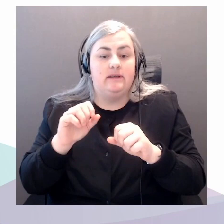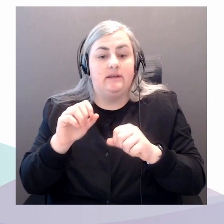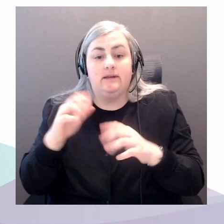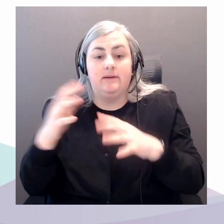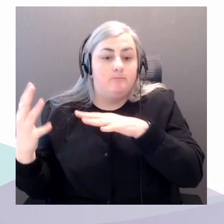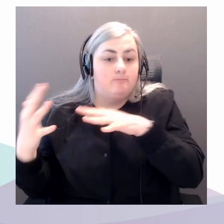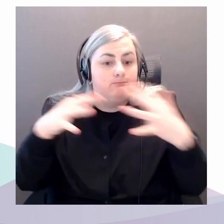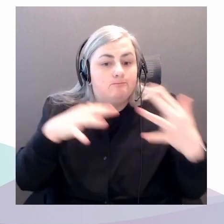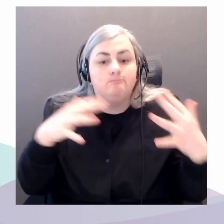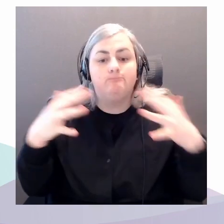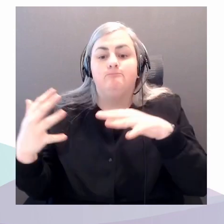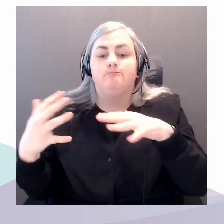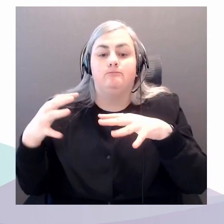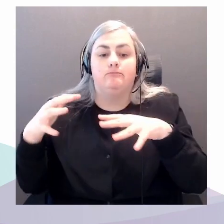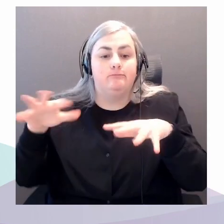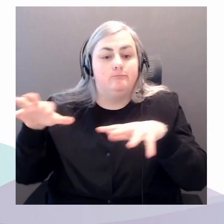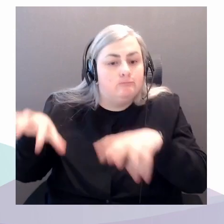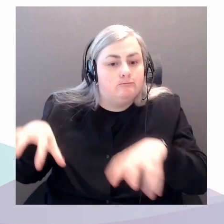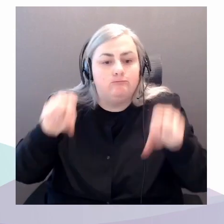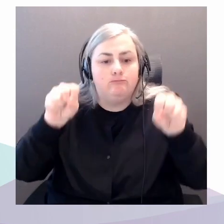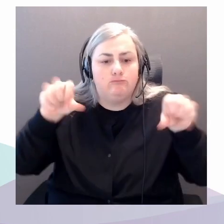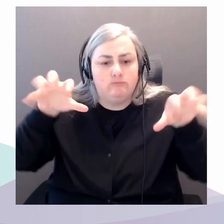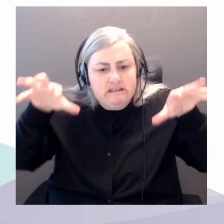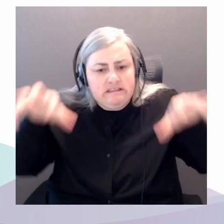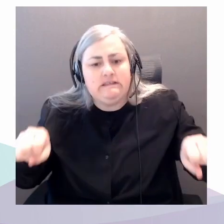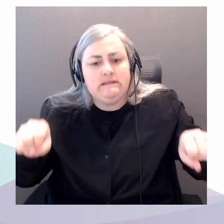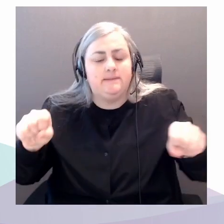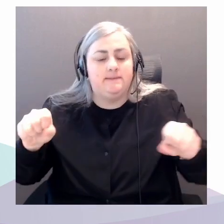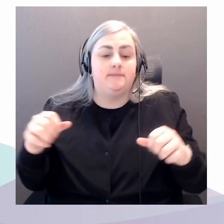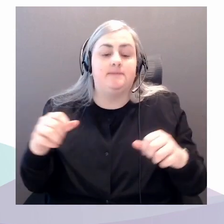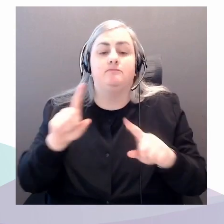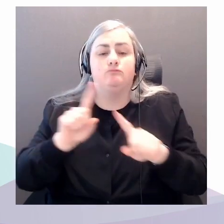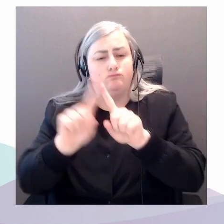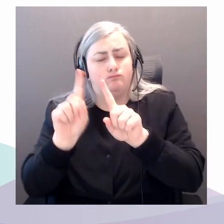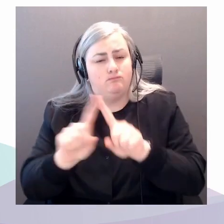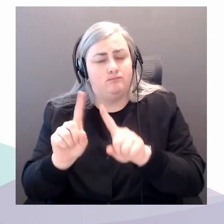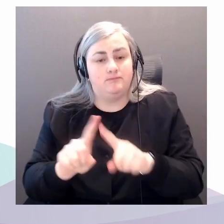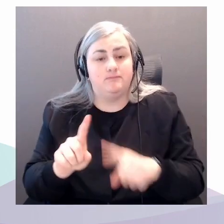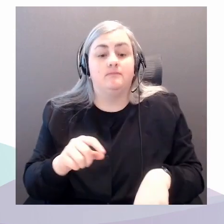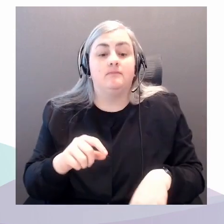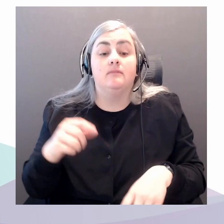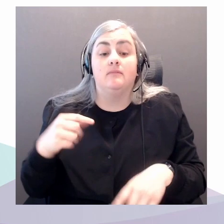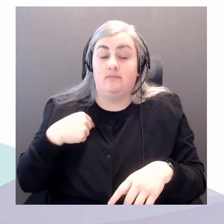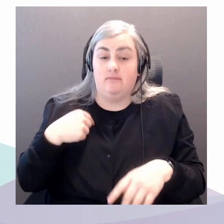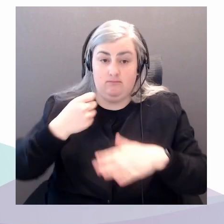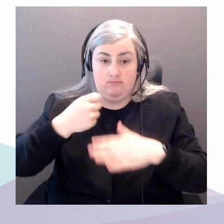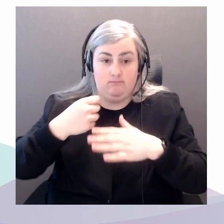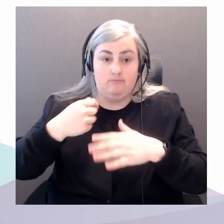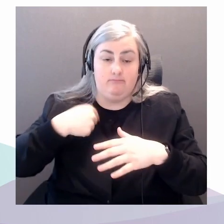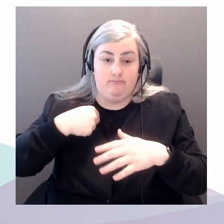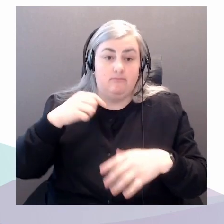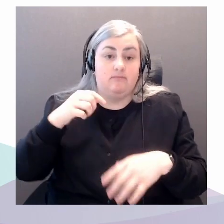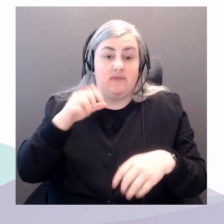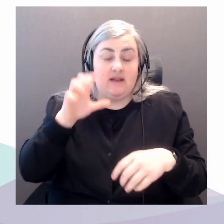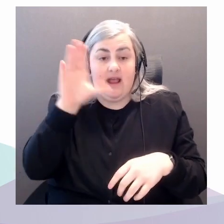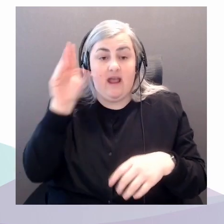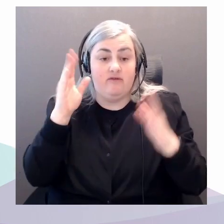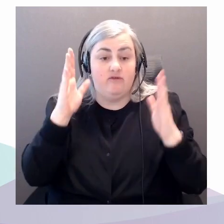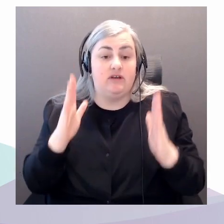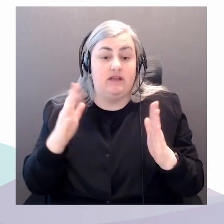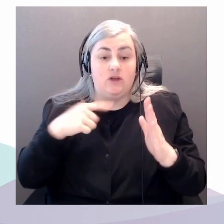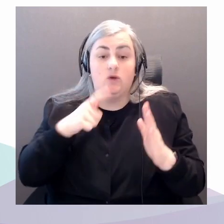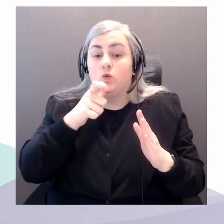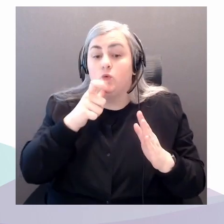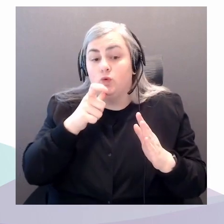As a descendant of Africans formerly enslaved in the Americas who were taken from their ancestral lands